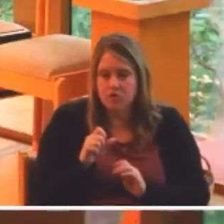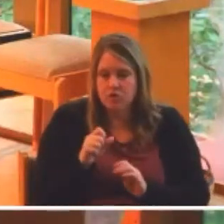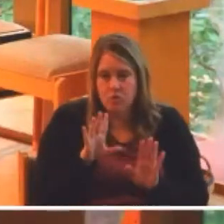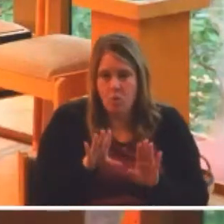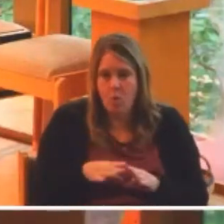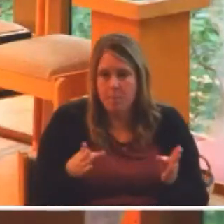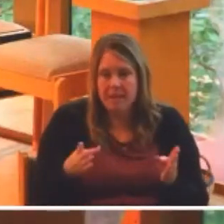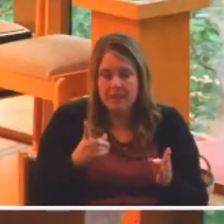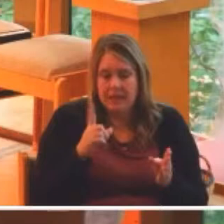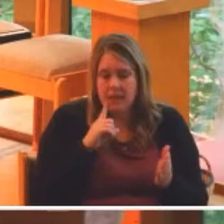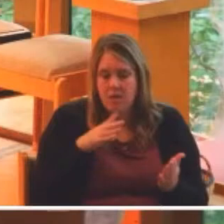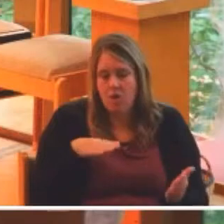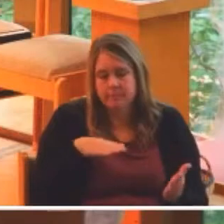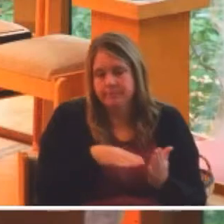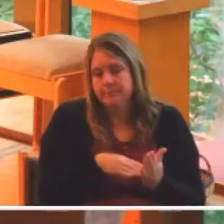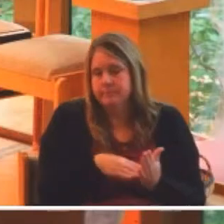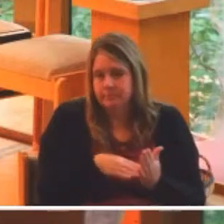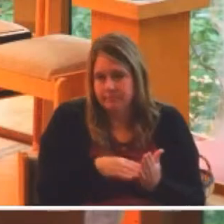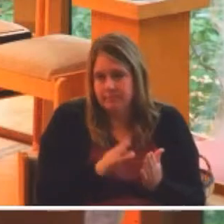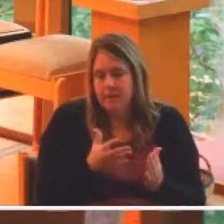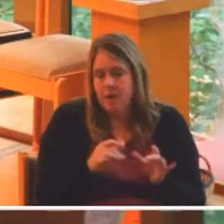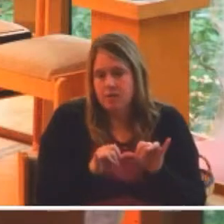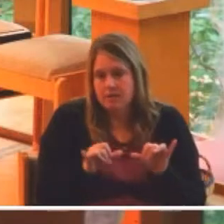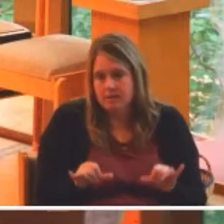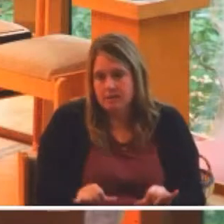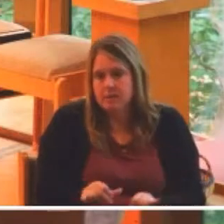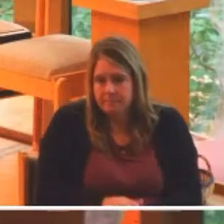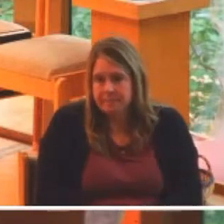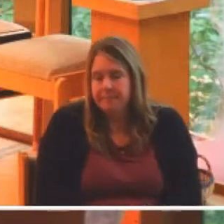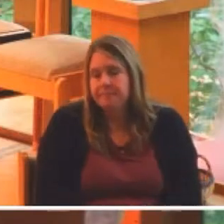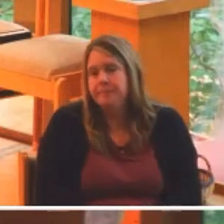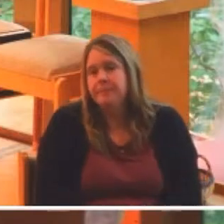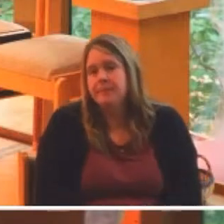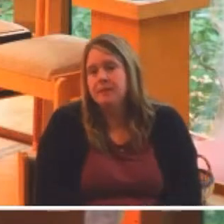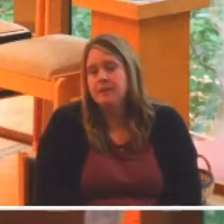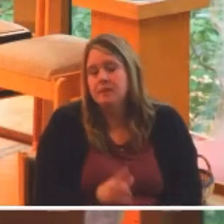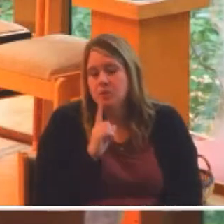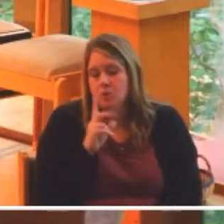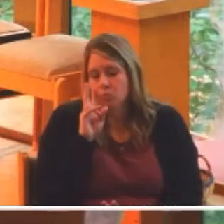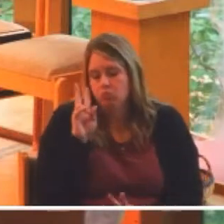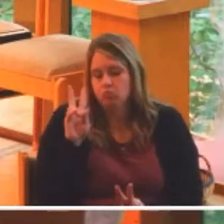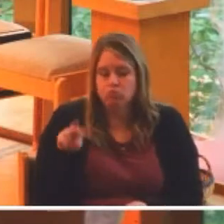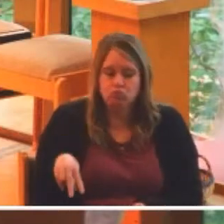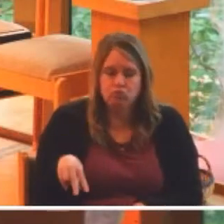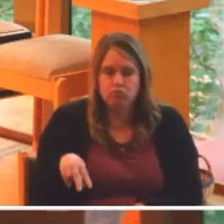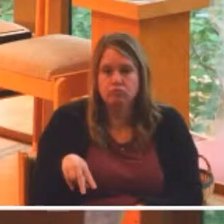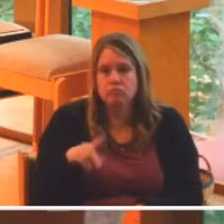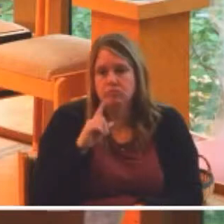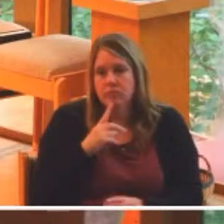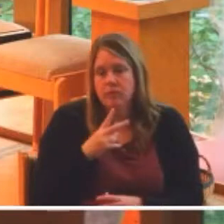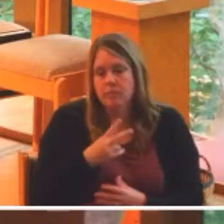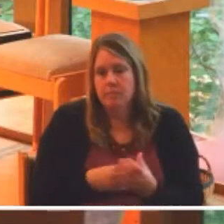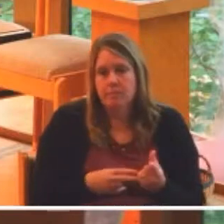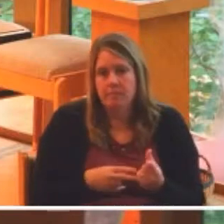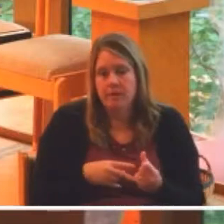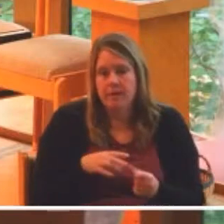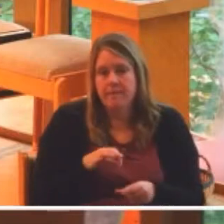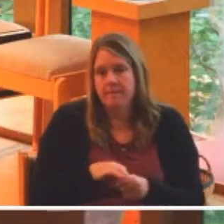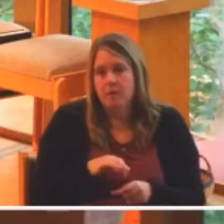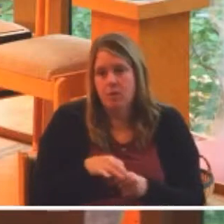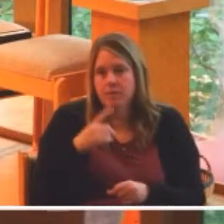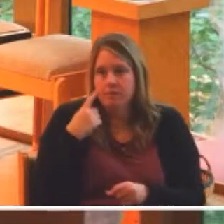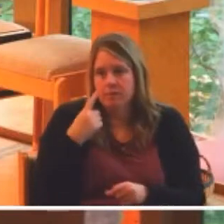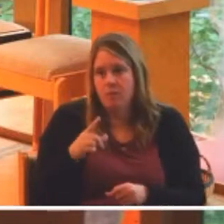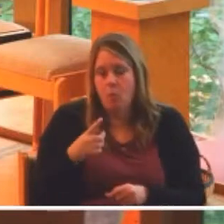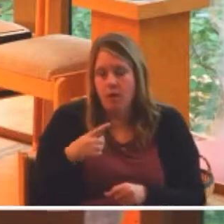to distrust our neighbors, to look down upon them who vote for the candidate who we don't necessarily agree